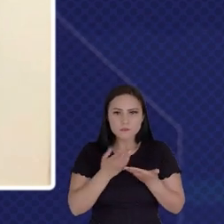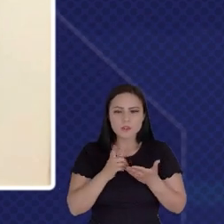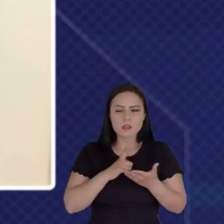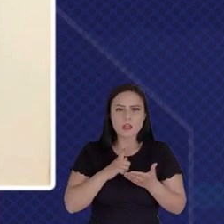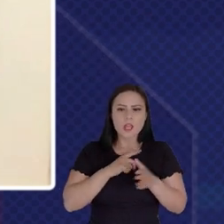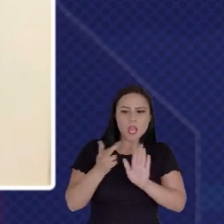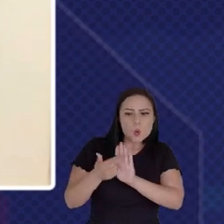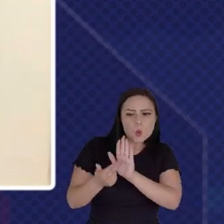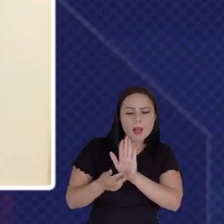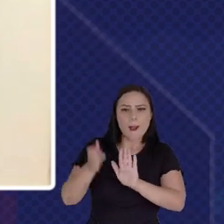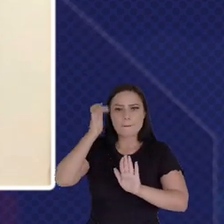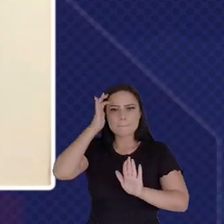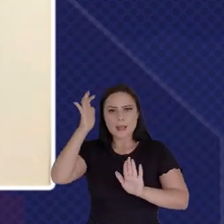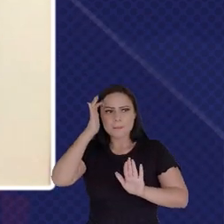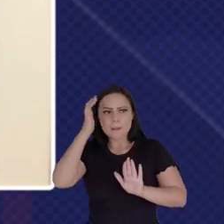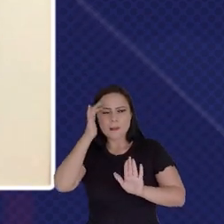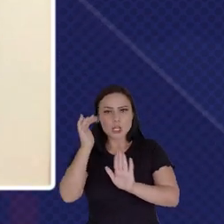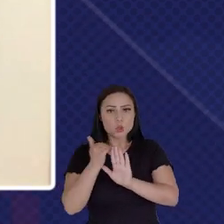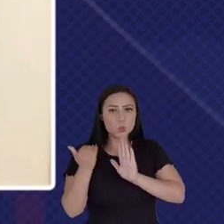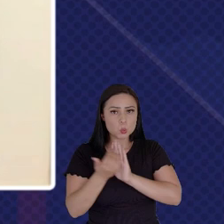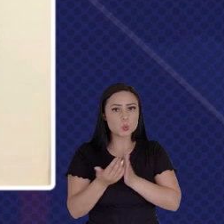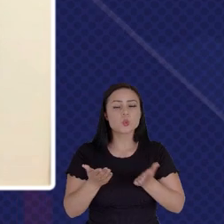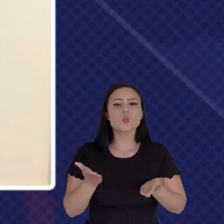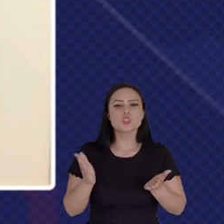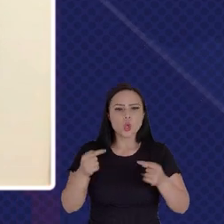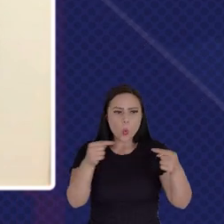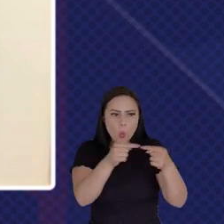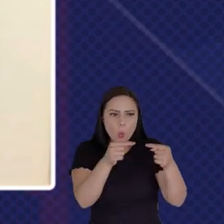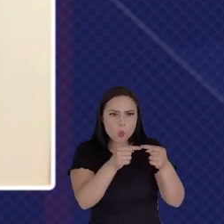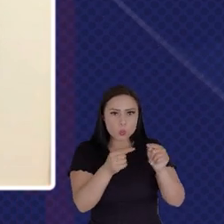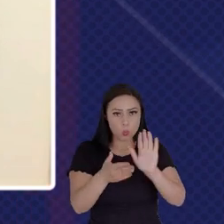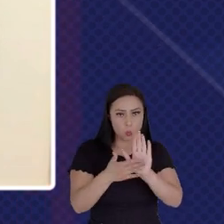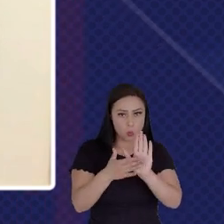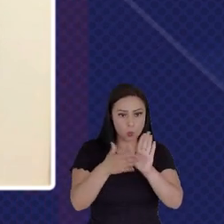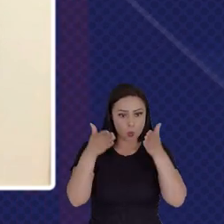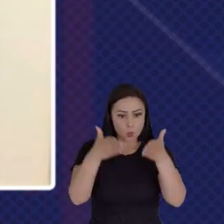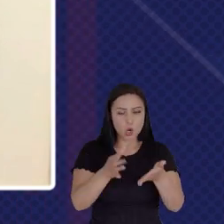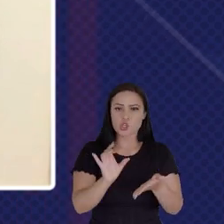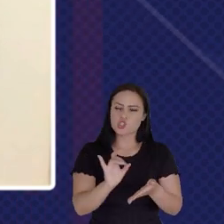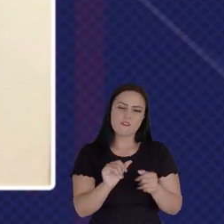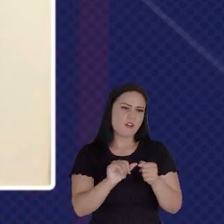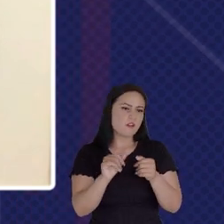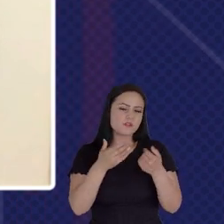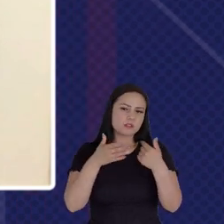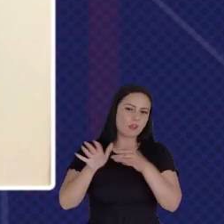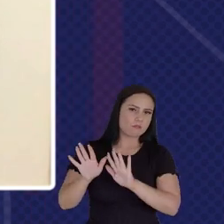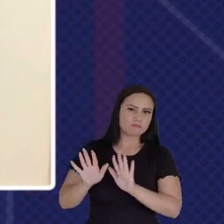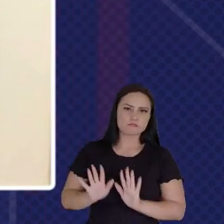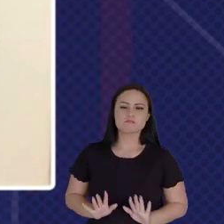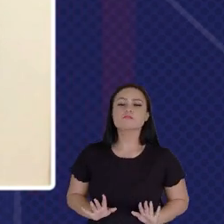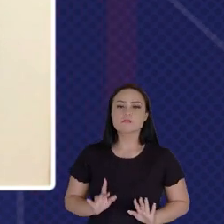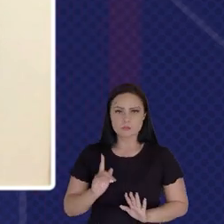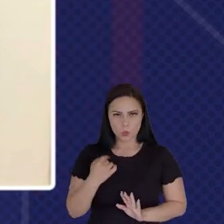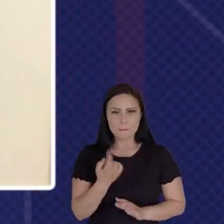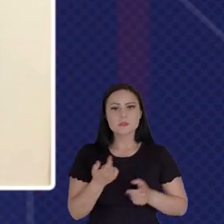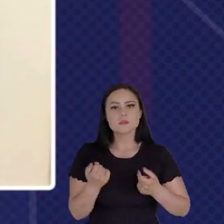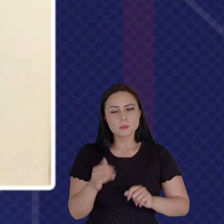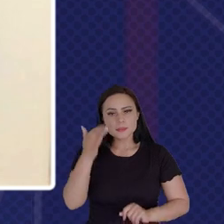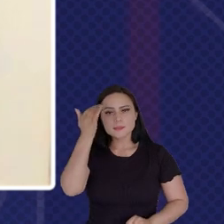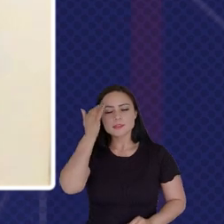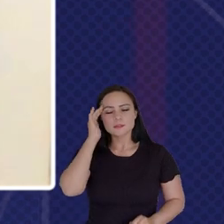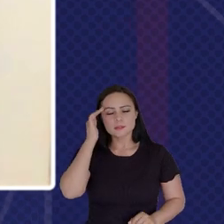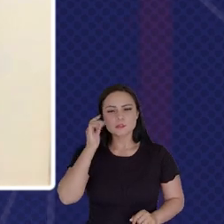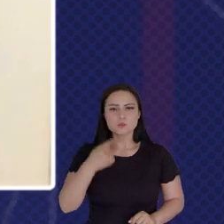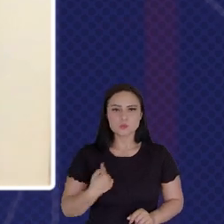Is Fit For Purpose Nothing Should Be Done Just For The Sake Of Doing It We Do Understand That There Are Bureaucracies